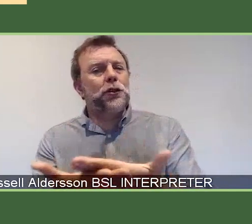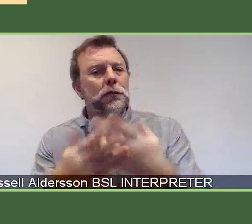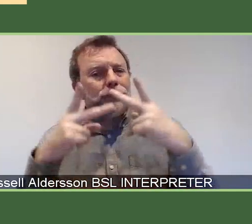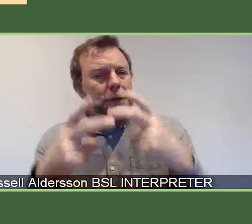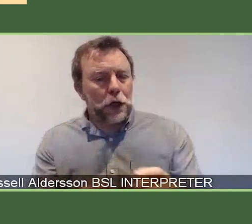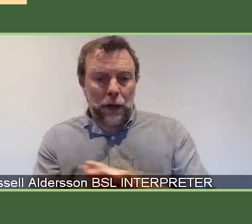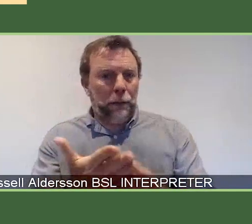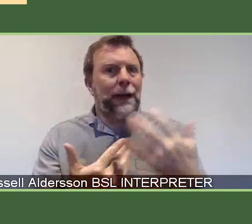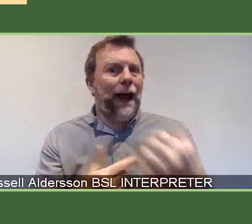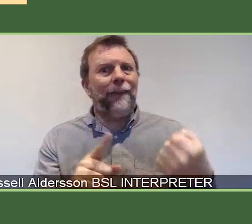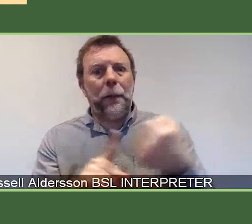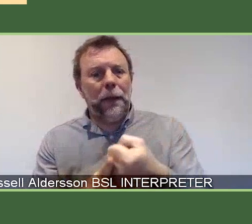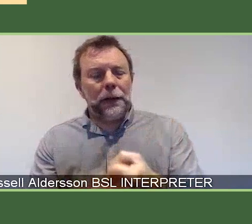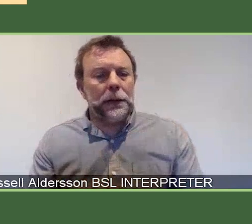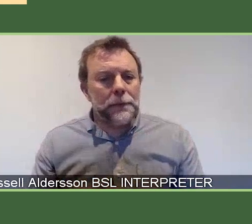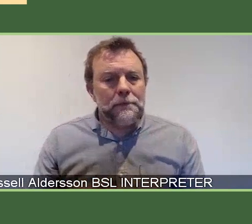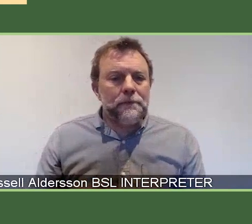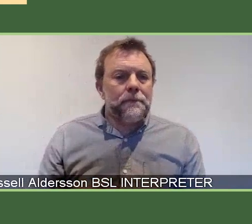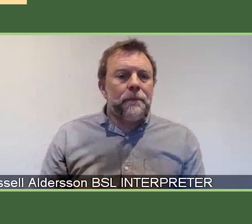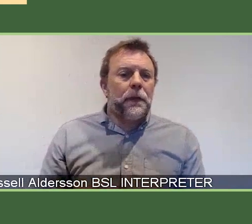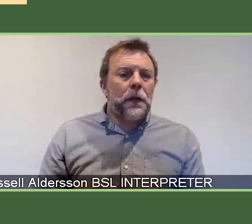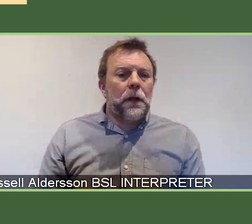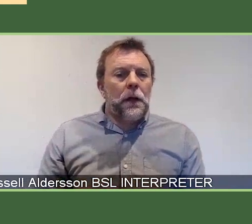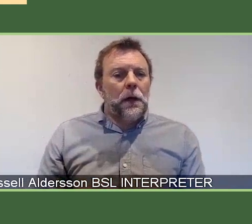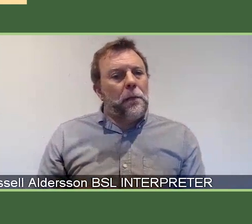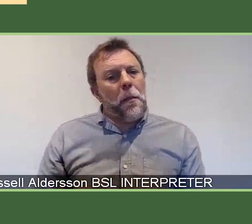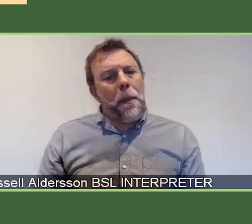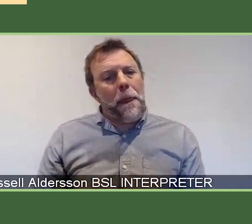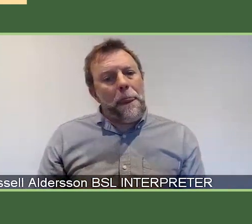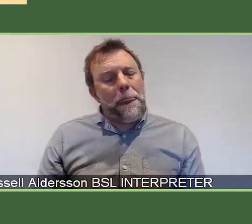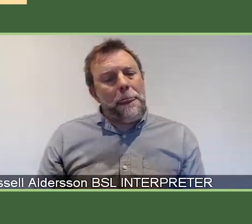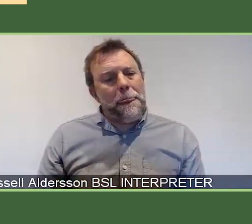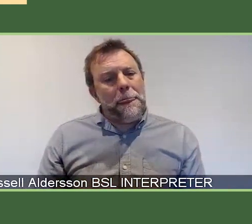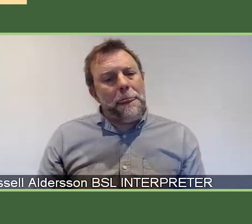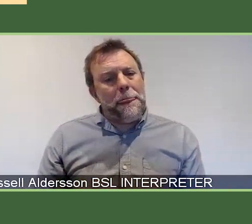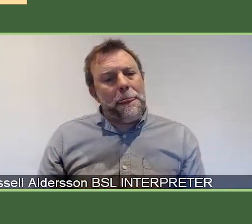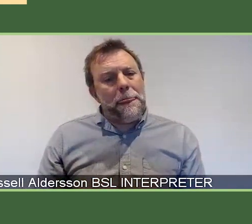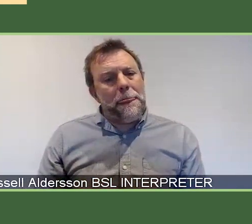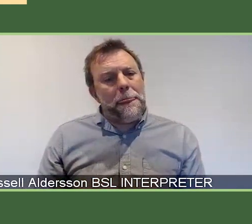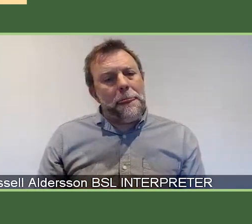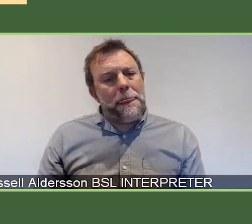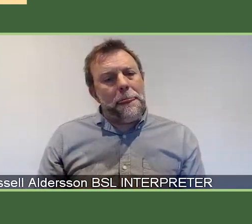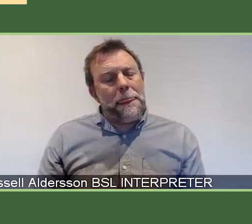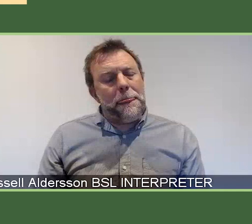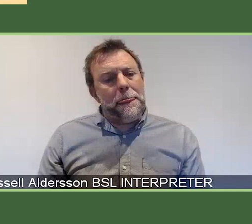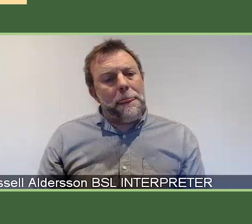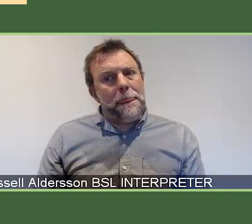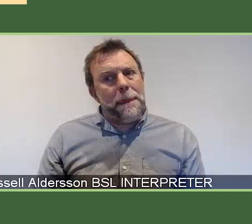I think the the the clinical there will be. So what's not in scope for us is